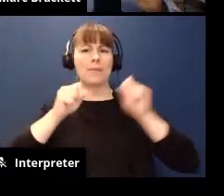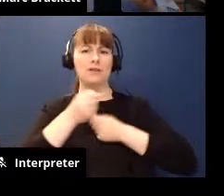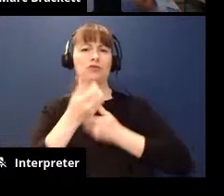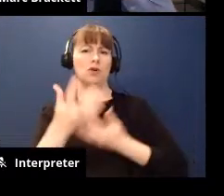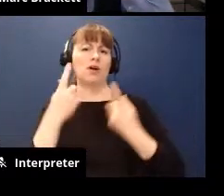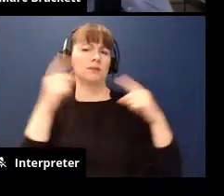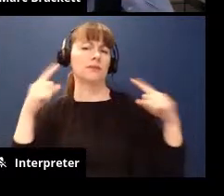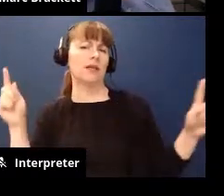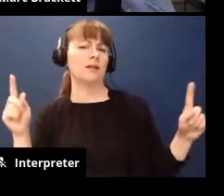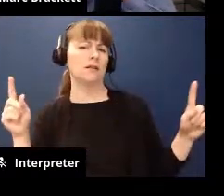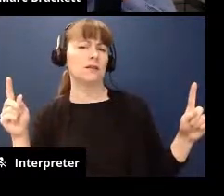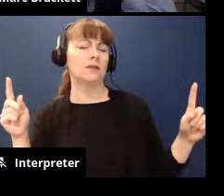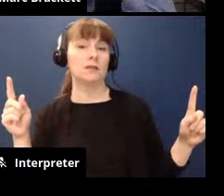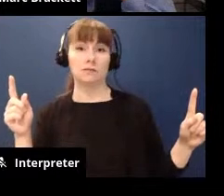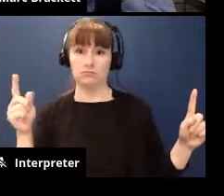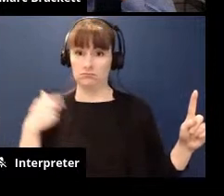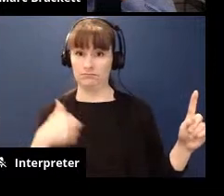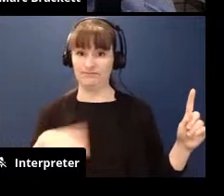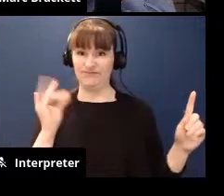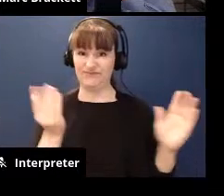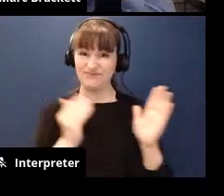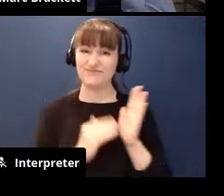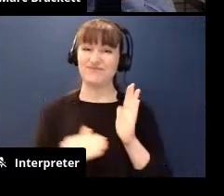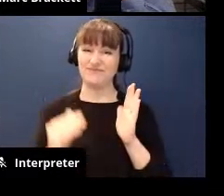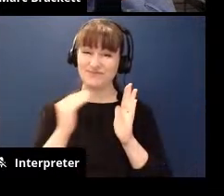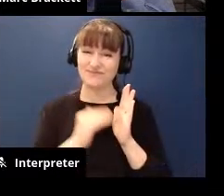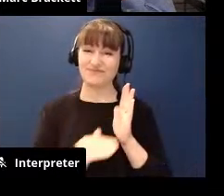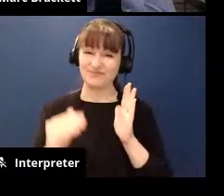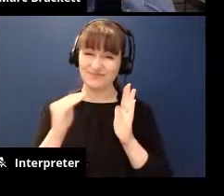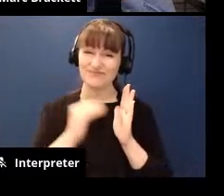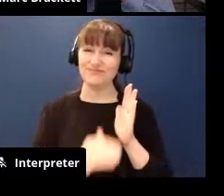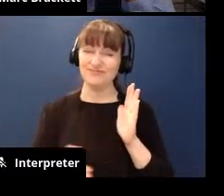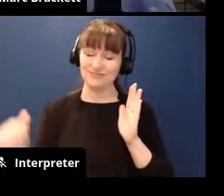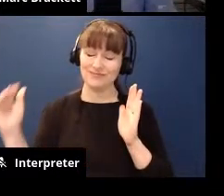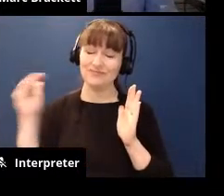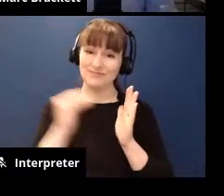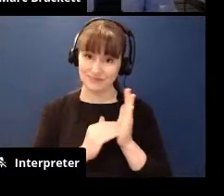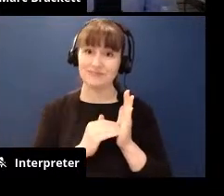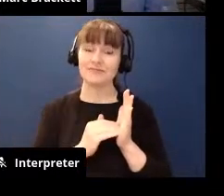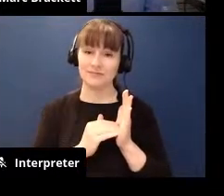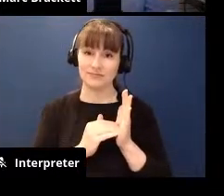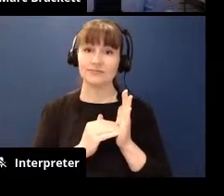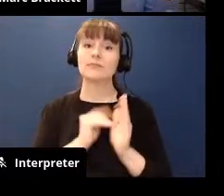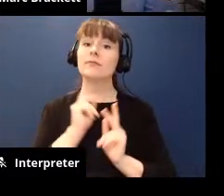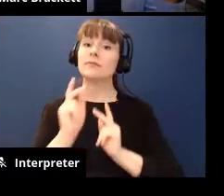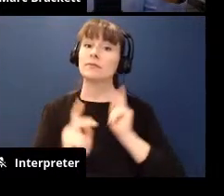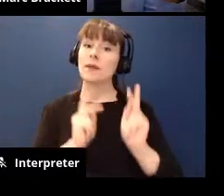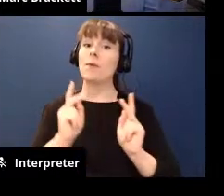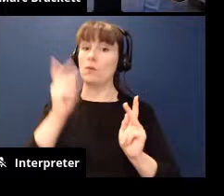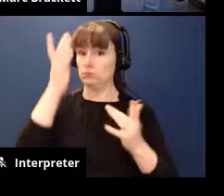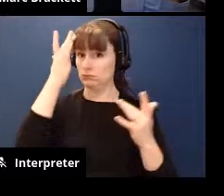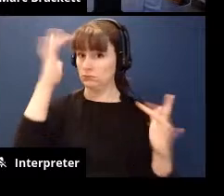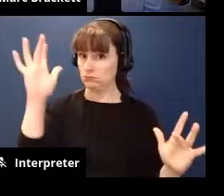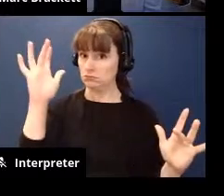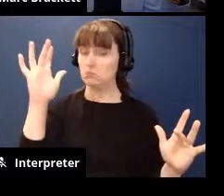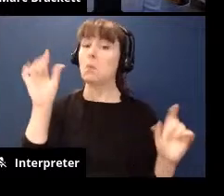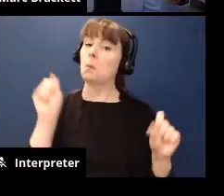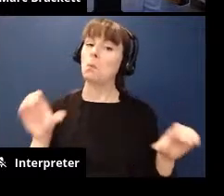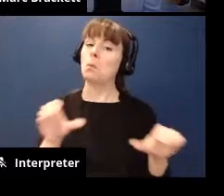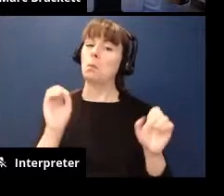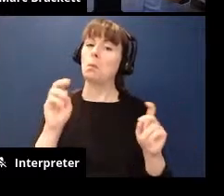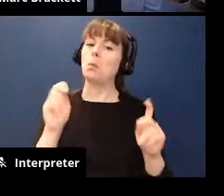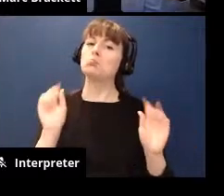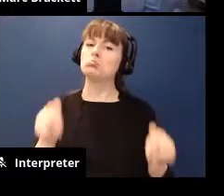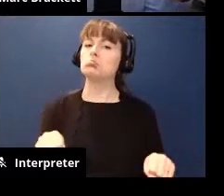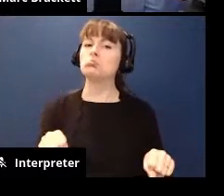and what i have found over and over and over again is that people who are smart right they can do okay of